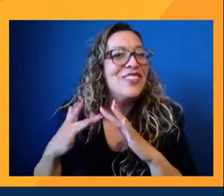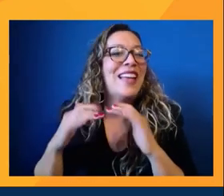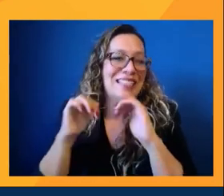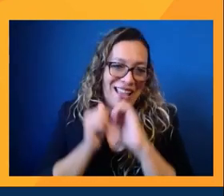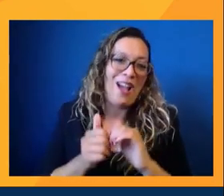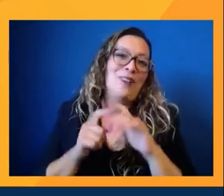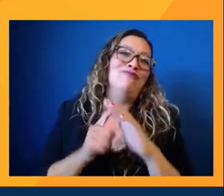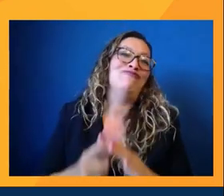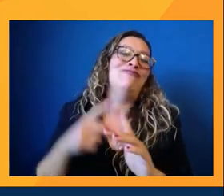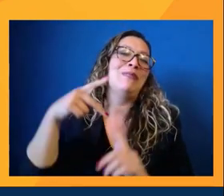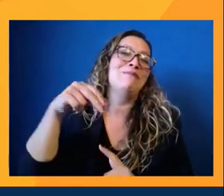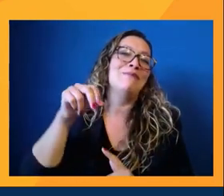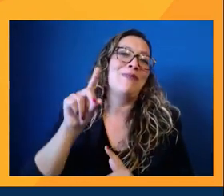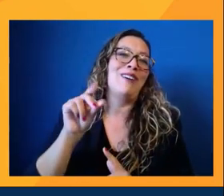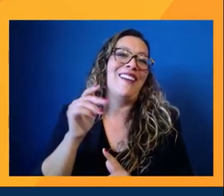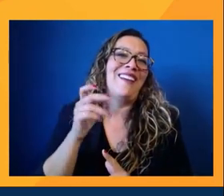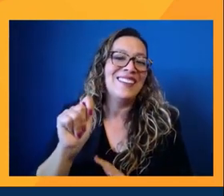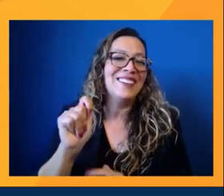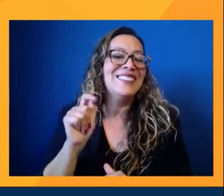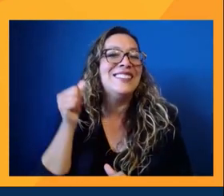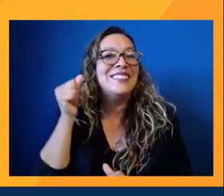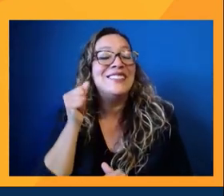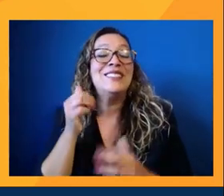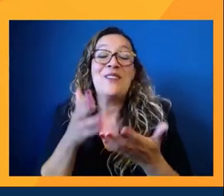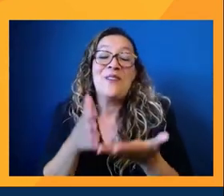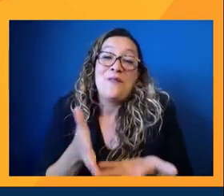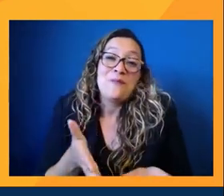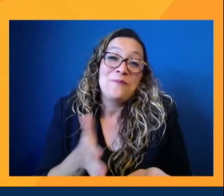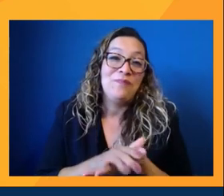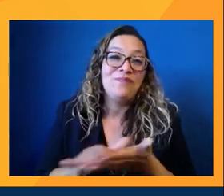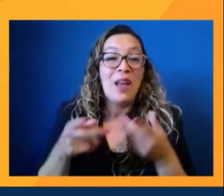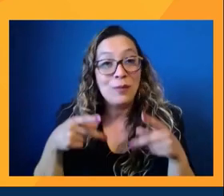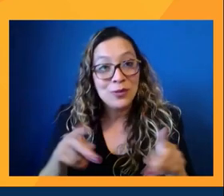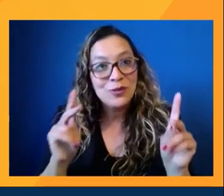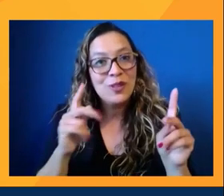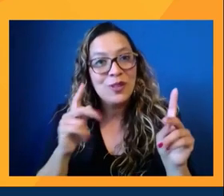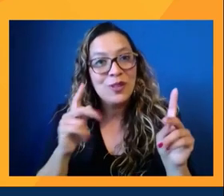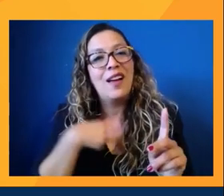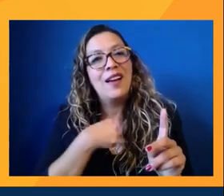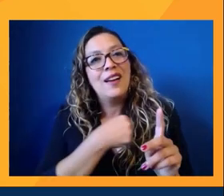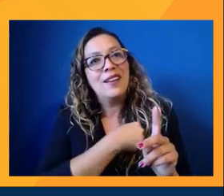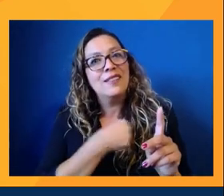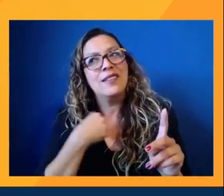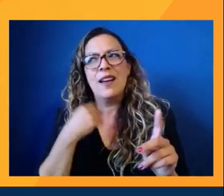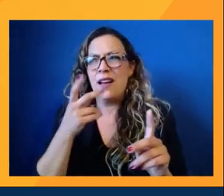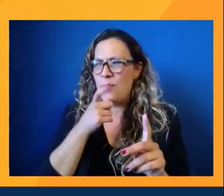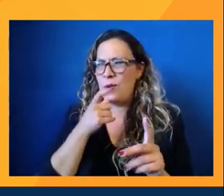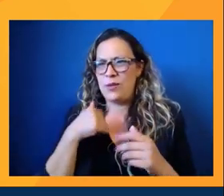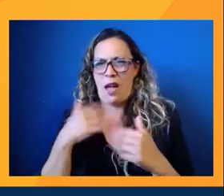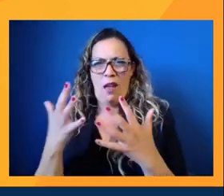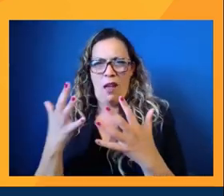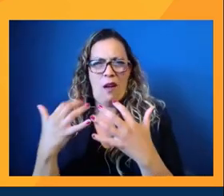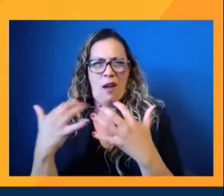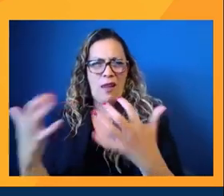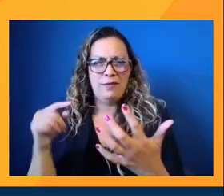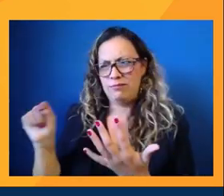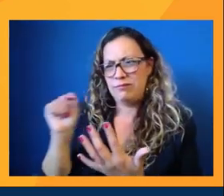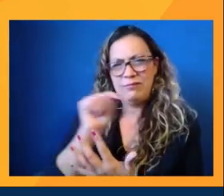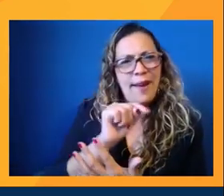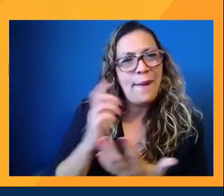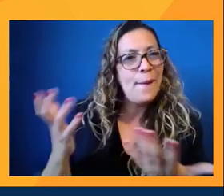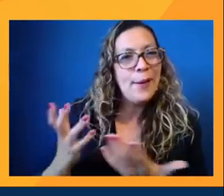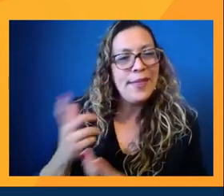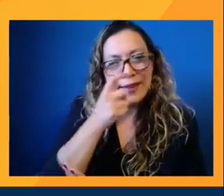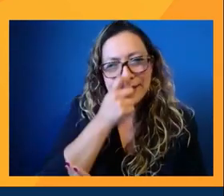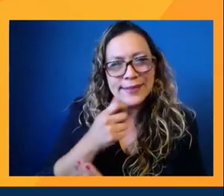podcast was born. So it's an opportunity for us to get to understand who is interested in, you know, in what I do and